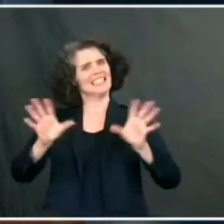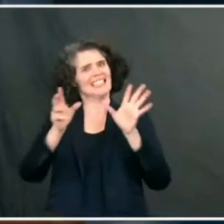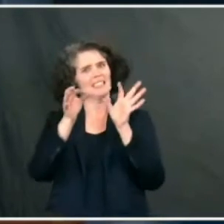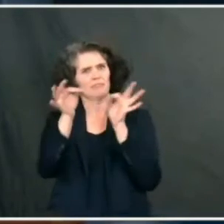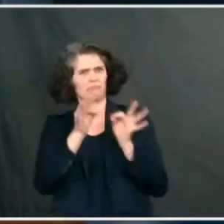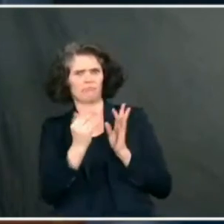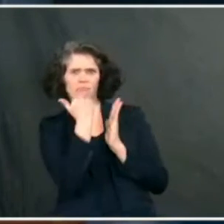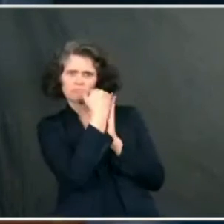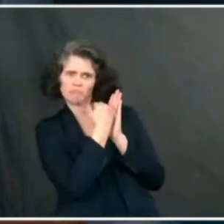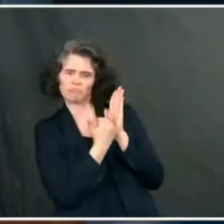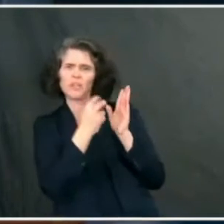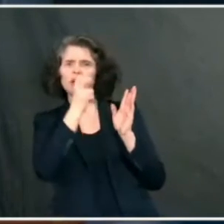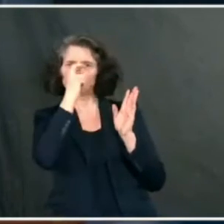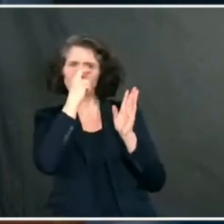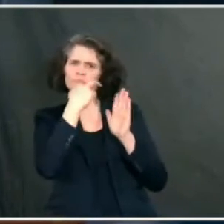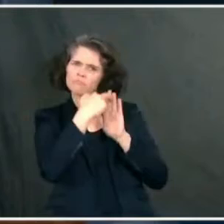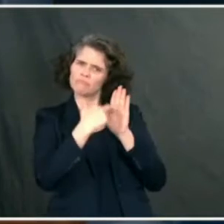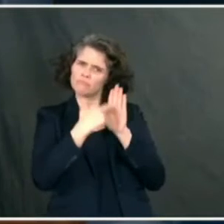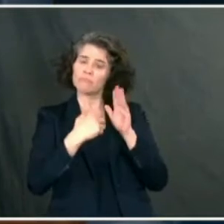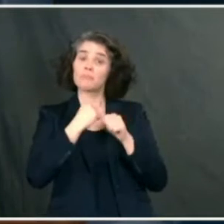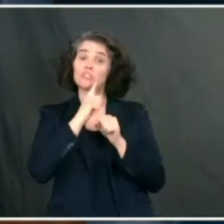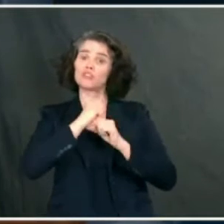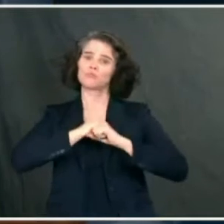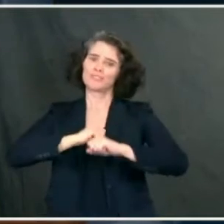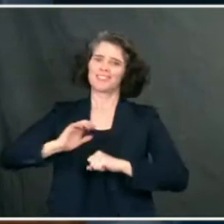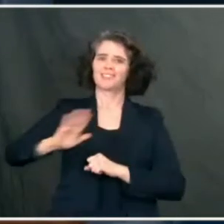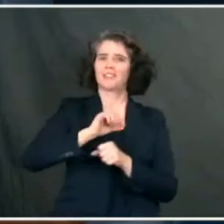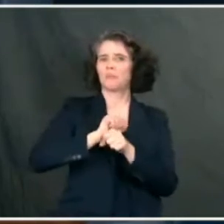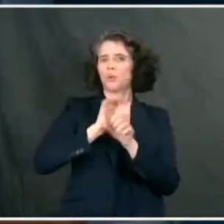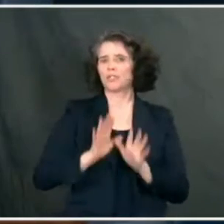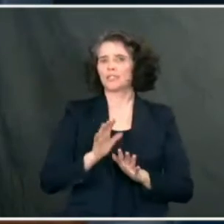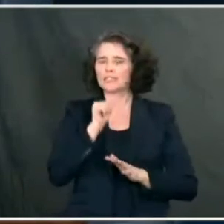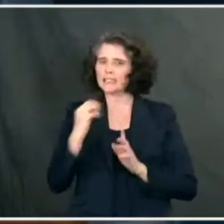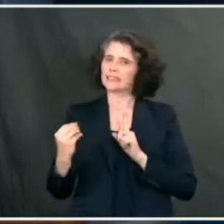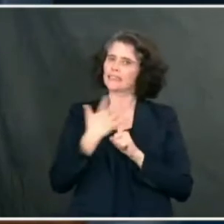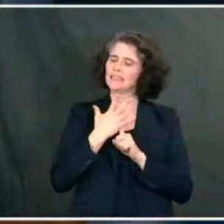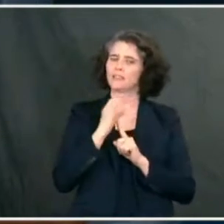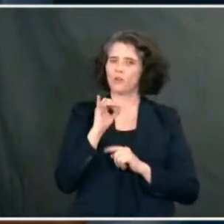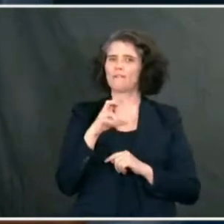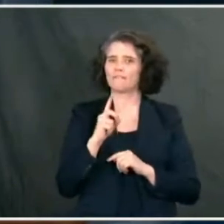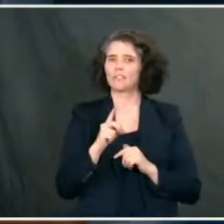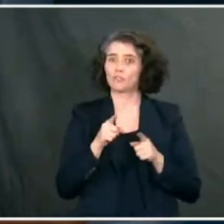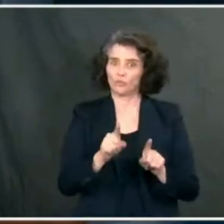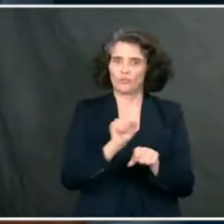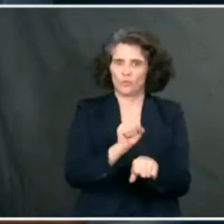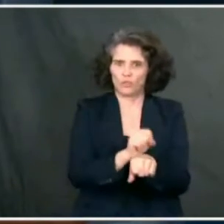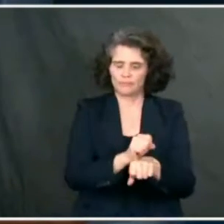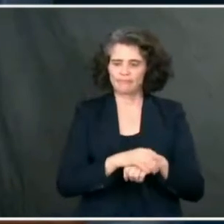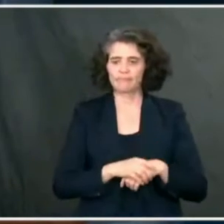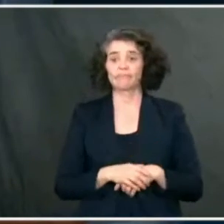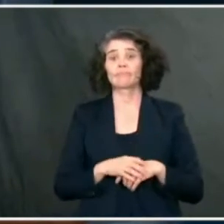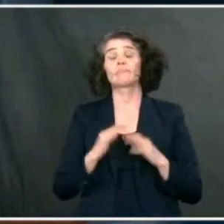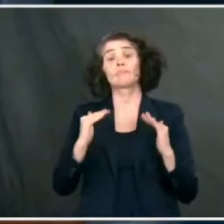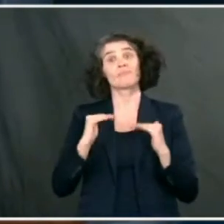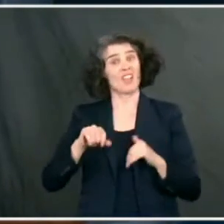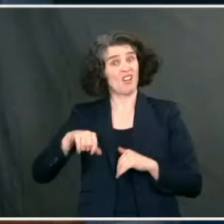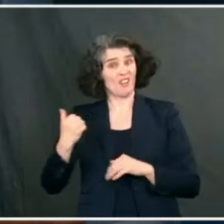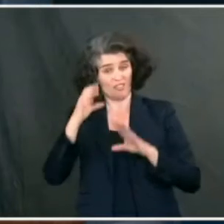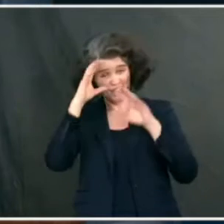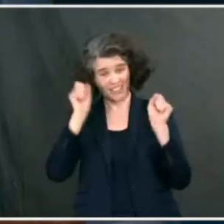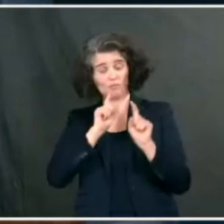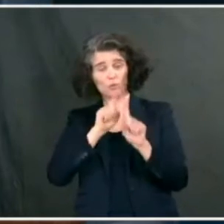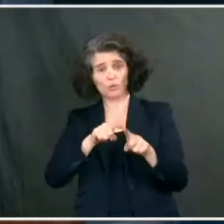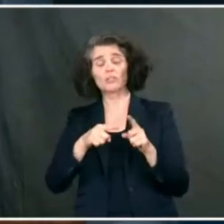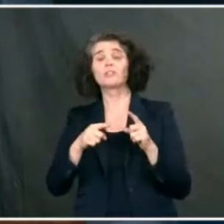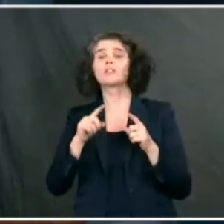keep workers safe from COVID-19 exposure. An executive order to require mask wearing in airports or certain